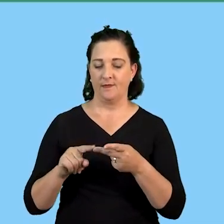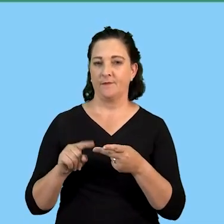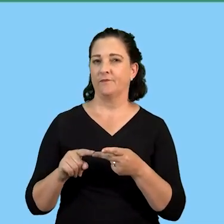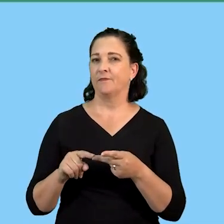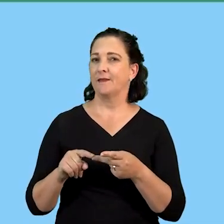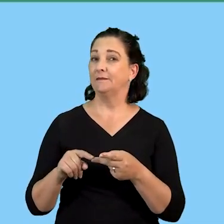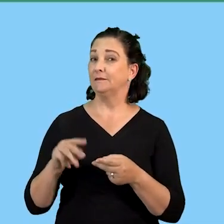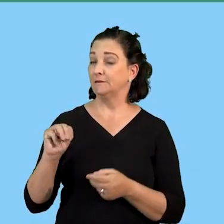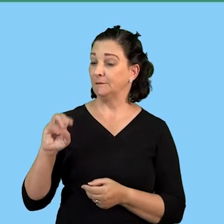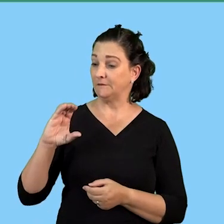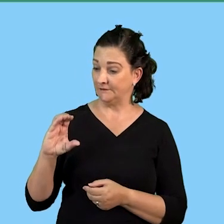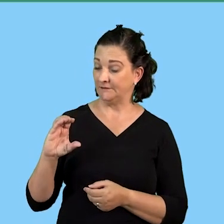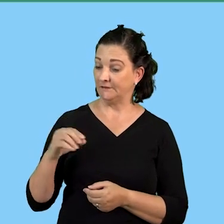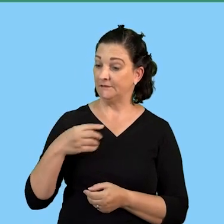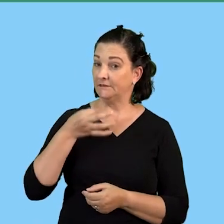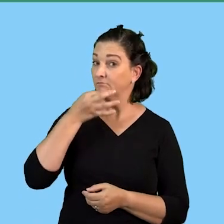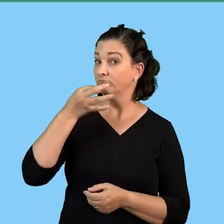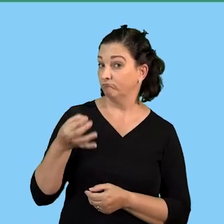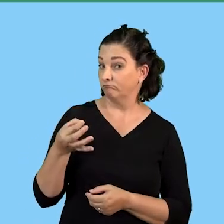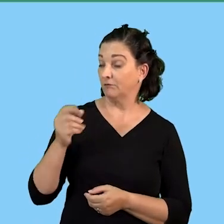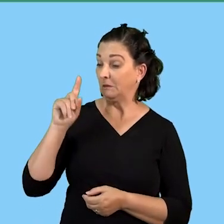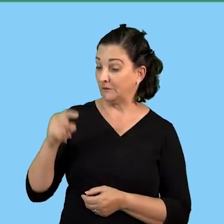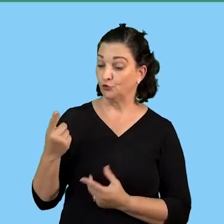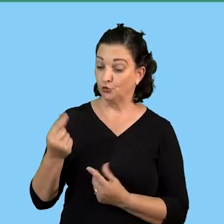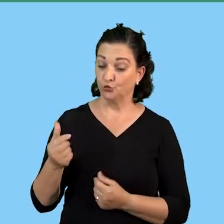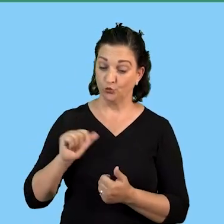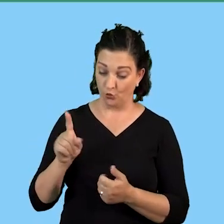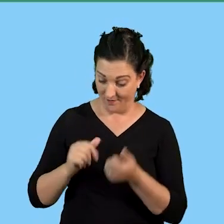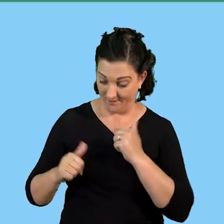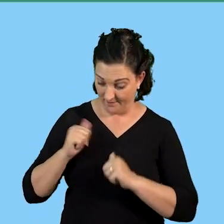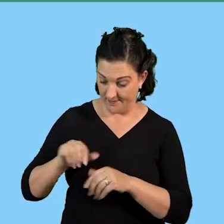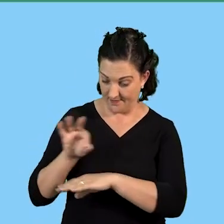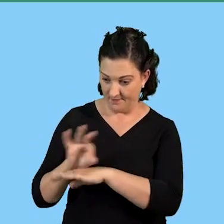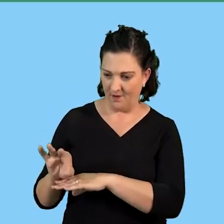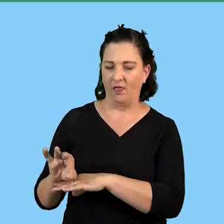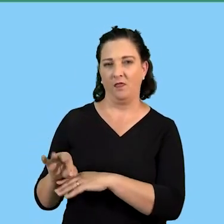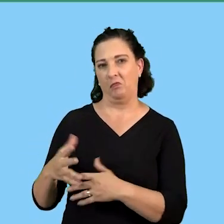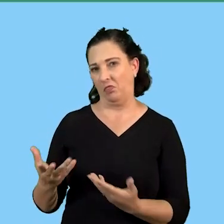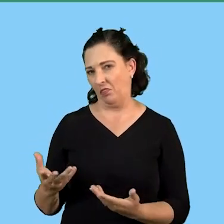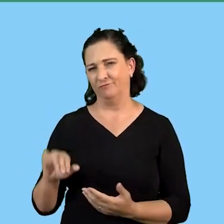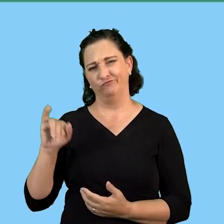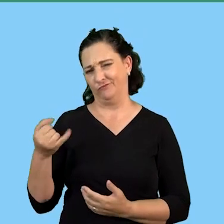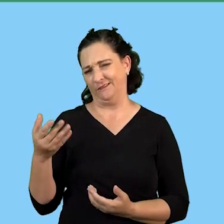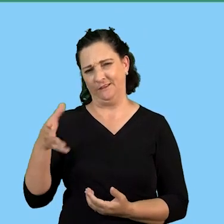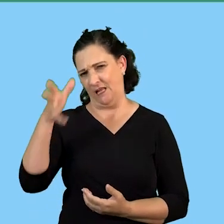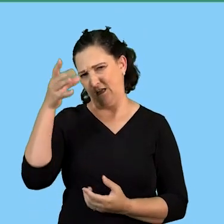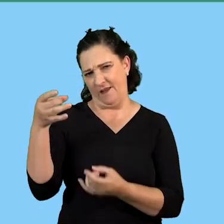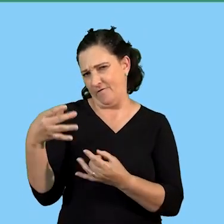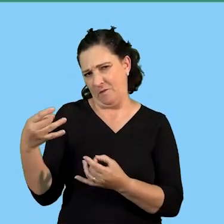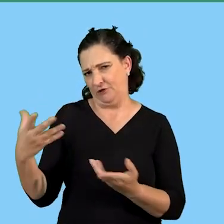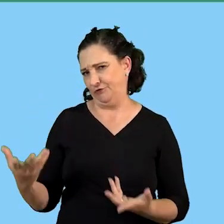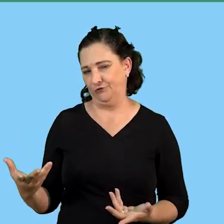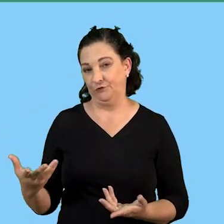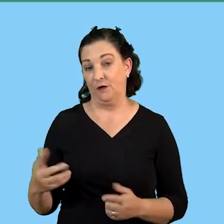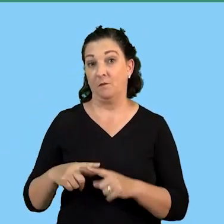to draw up an action plan that will result in a successful business also this is information we